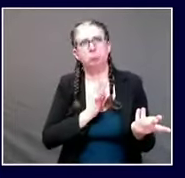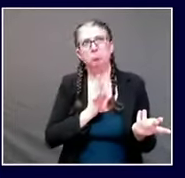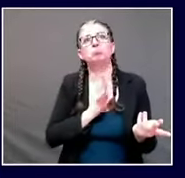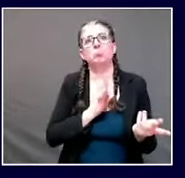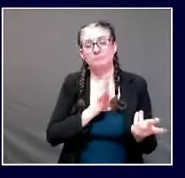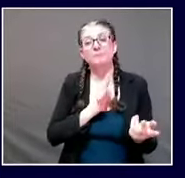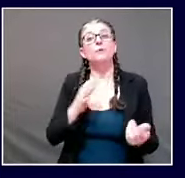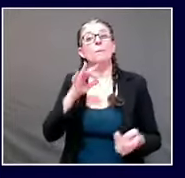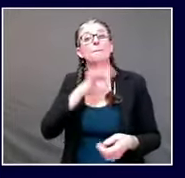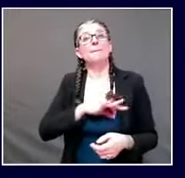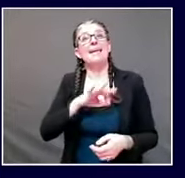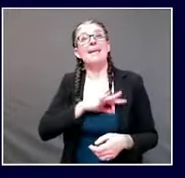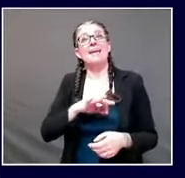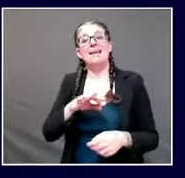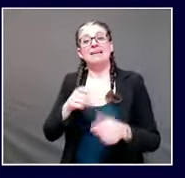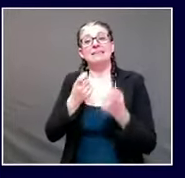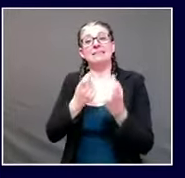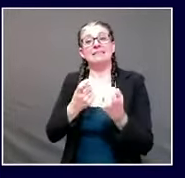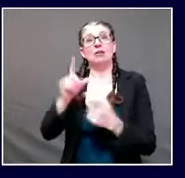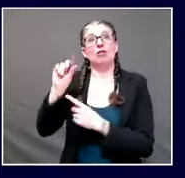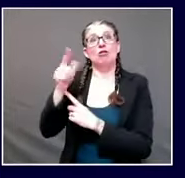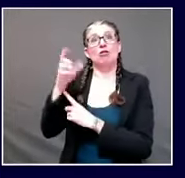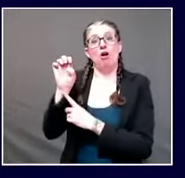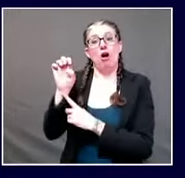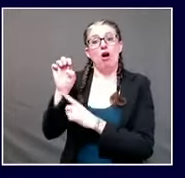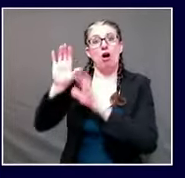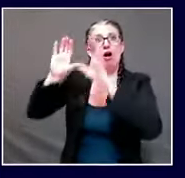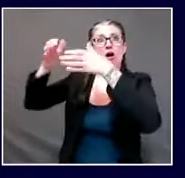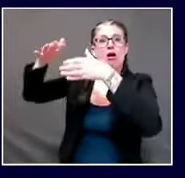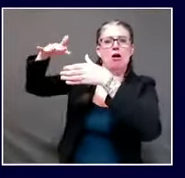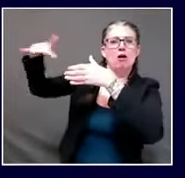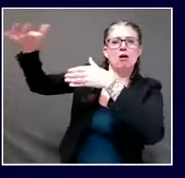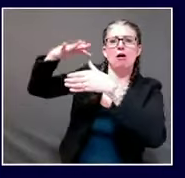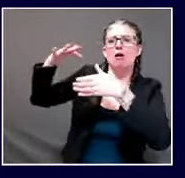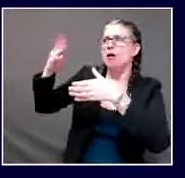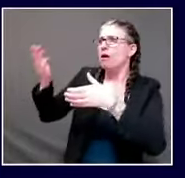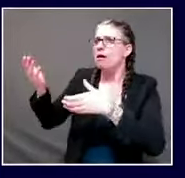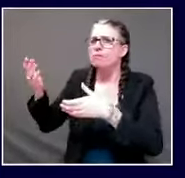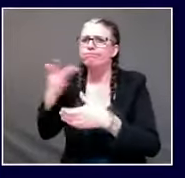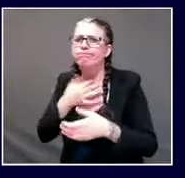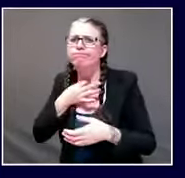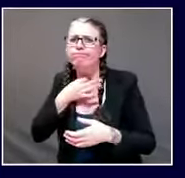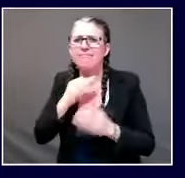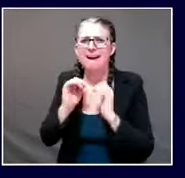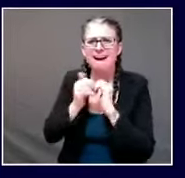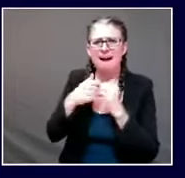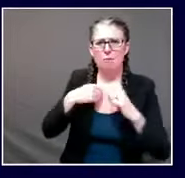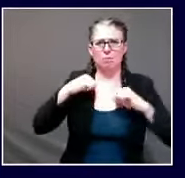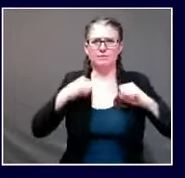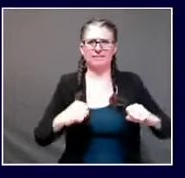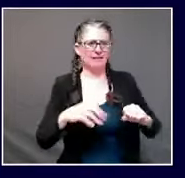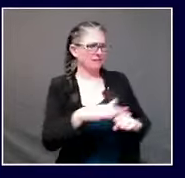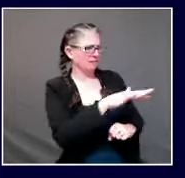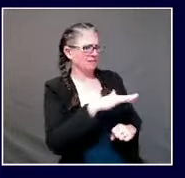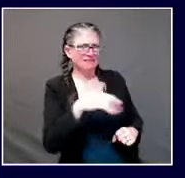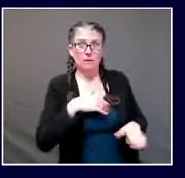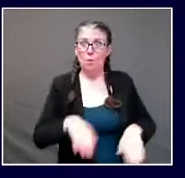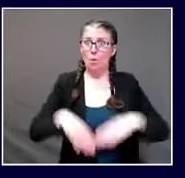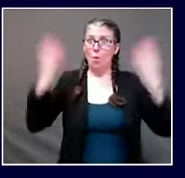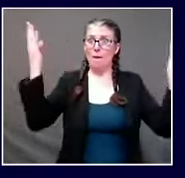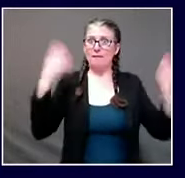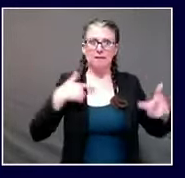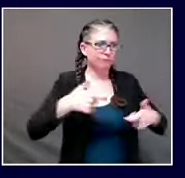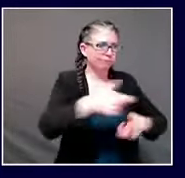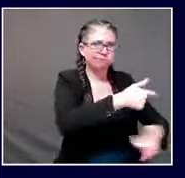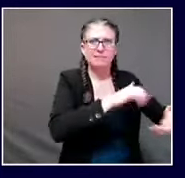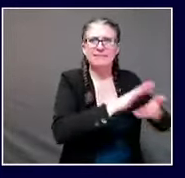been interested in asking questions and as you probably know a couple of them have opened up but we are watching closely to make sure that those protocols and guidelines